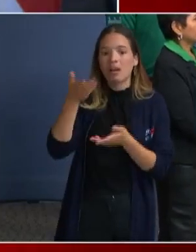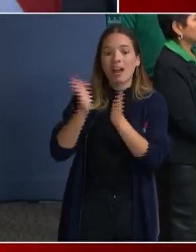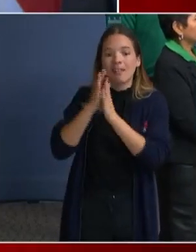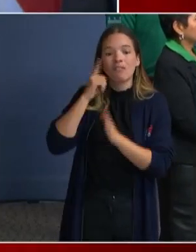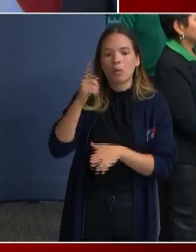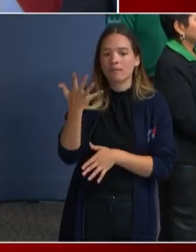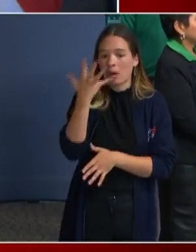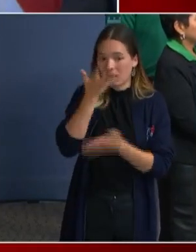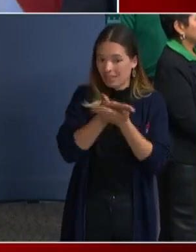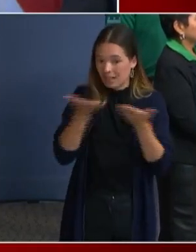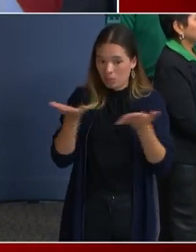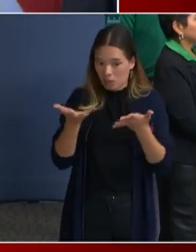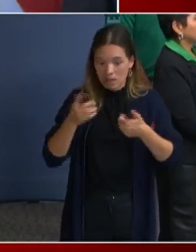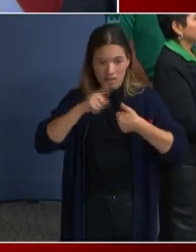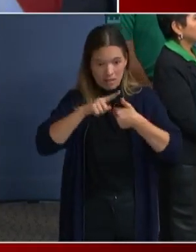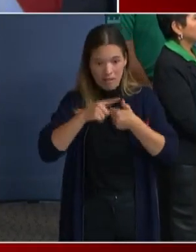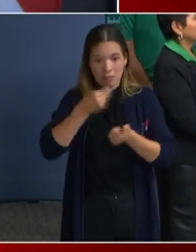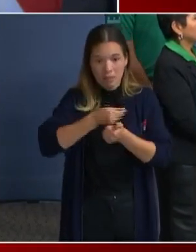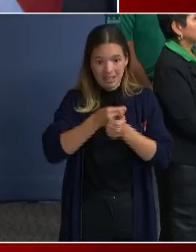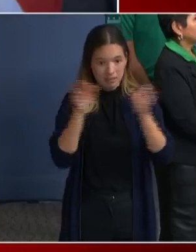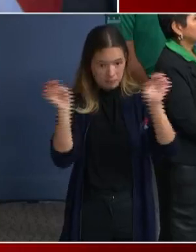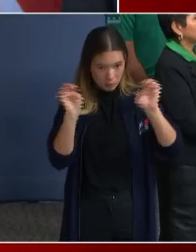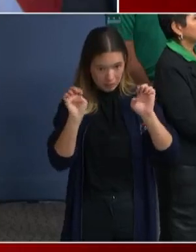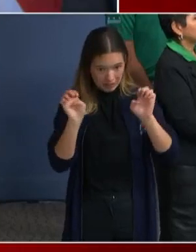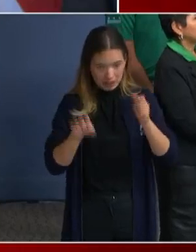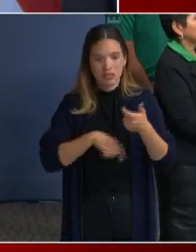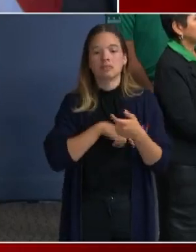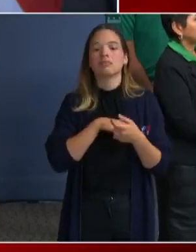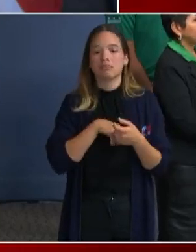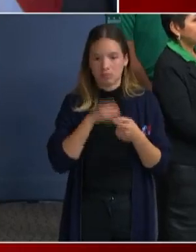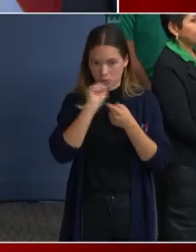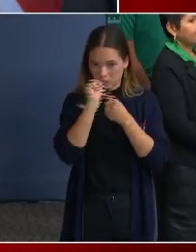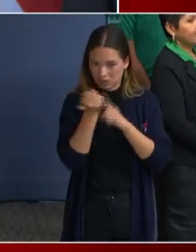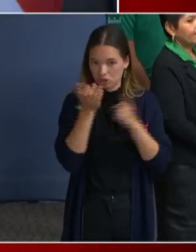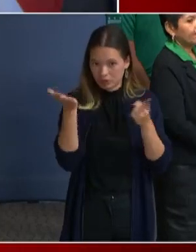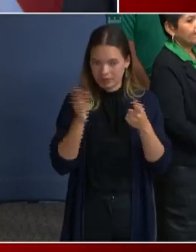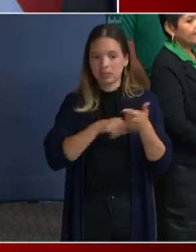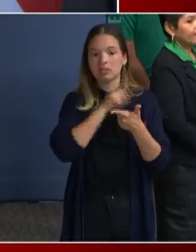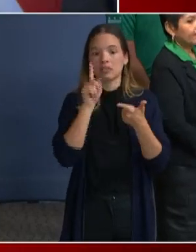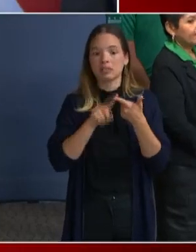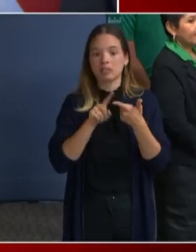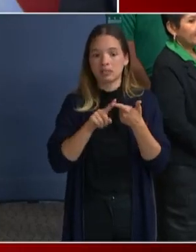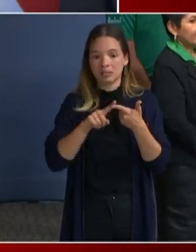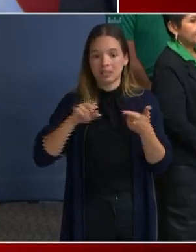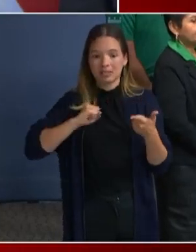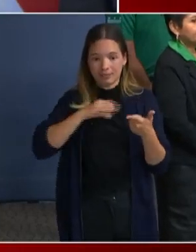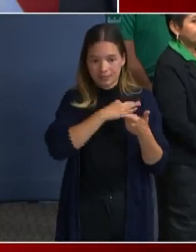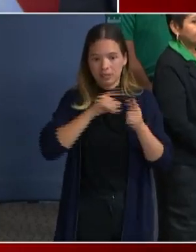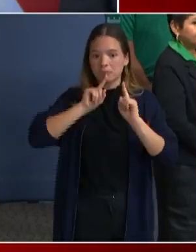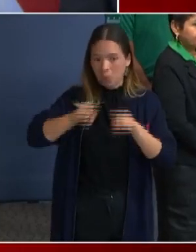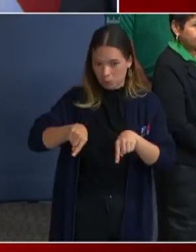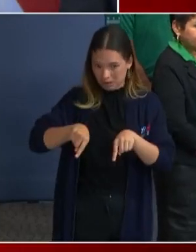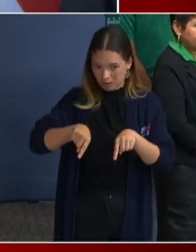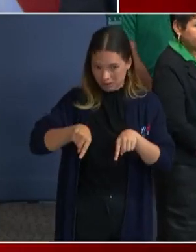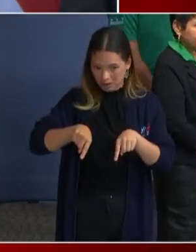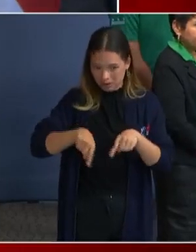for emergency services, dedicated district staff to respond to the migrants arriving,